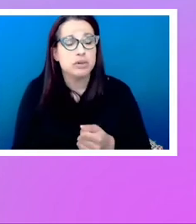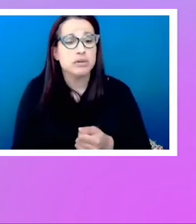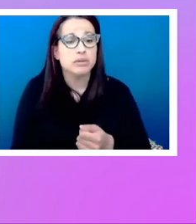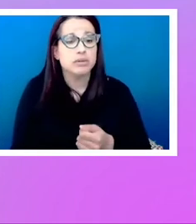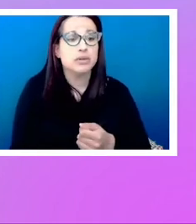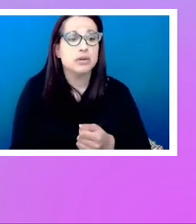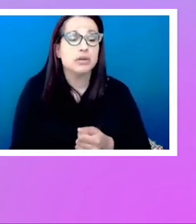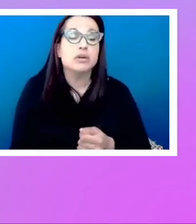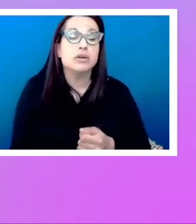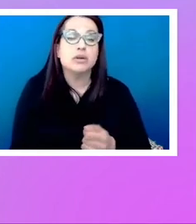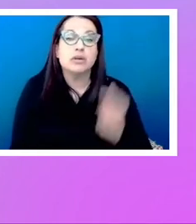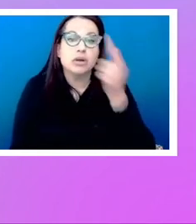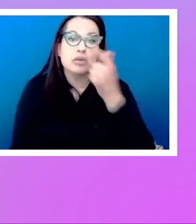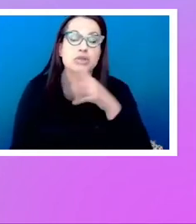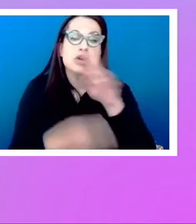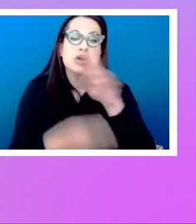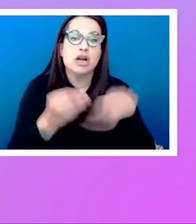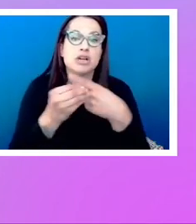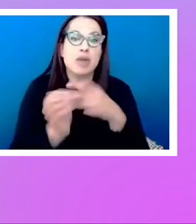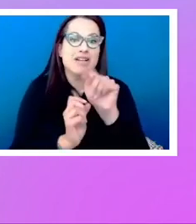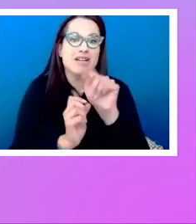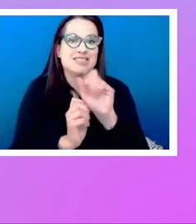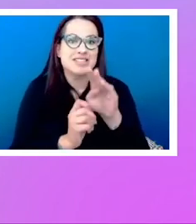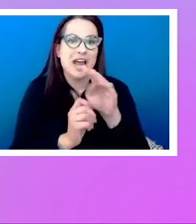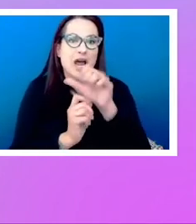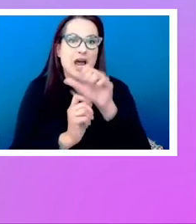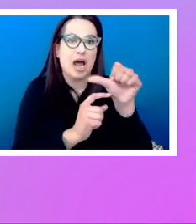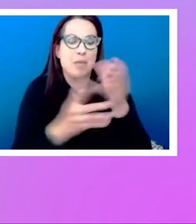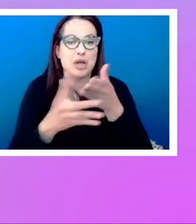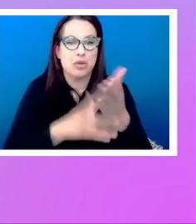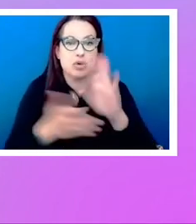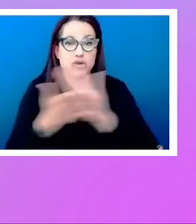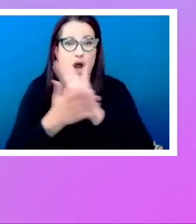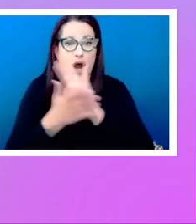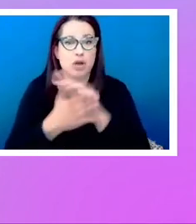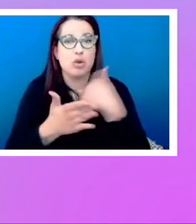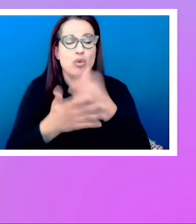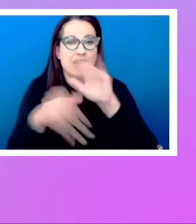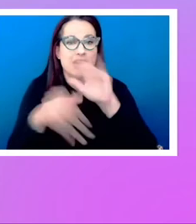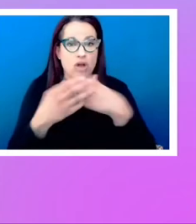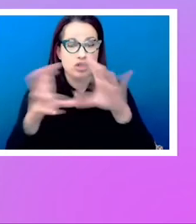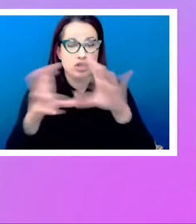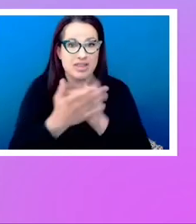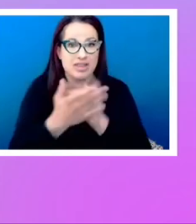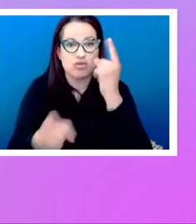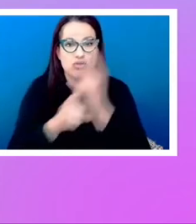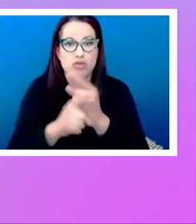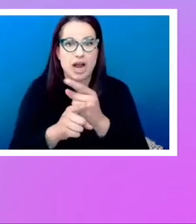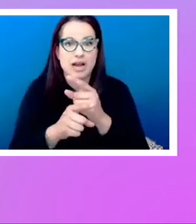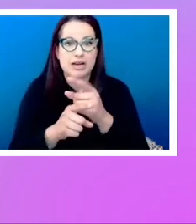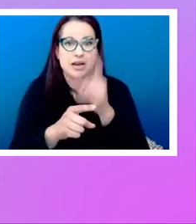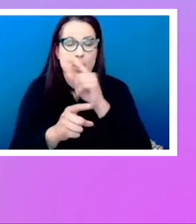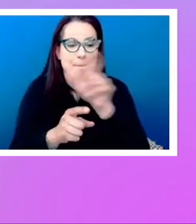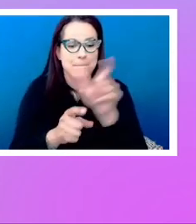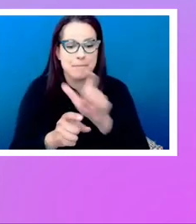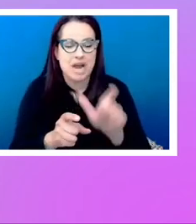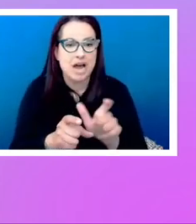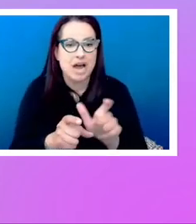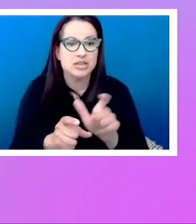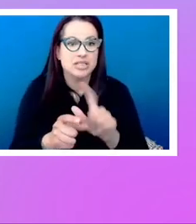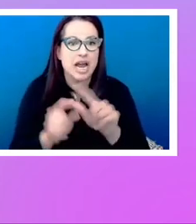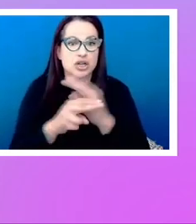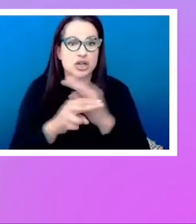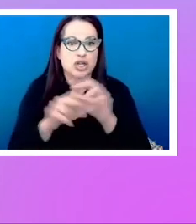Because we're talking about tabbing through a document. So we can all do that. We can all take our mouse, pop it in a drawer and keyboard navigate for a while